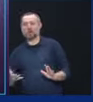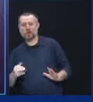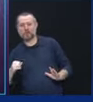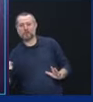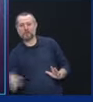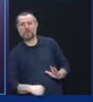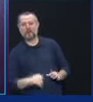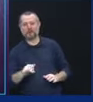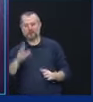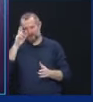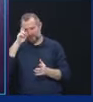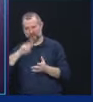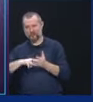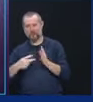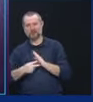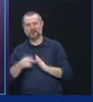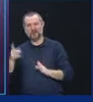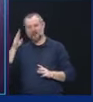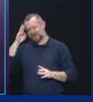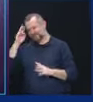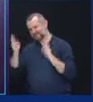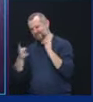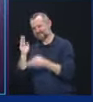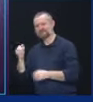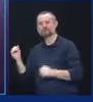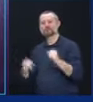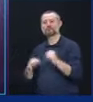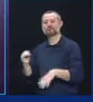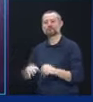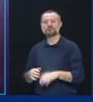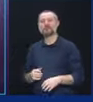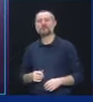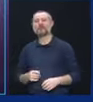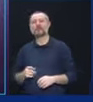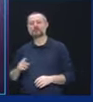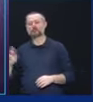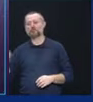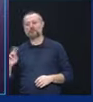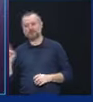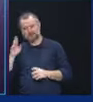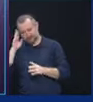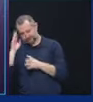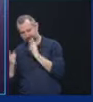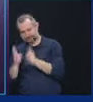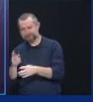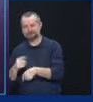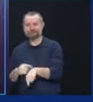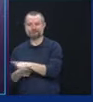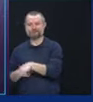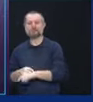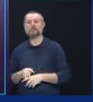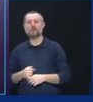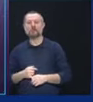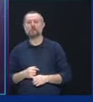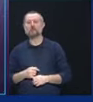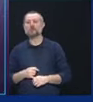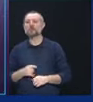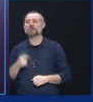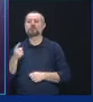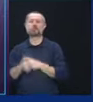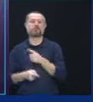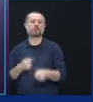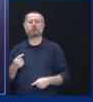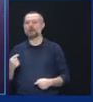people playing politics, Republicans playing politics, personal attacks, personal